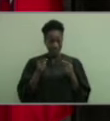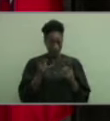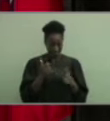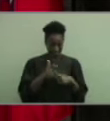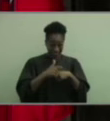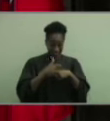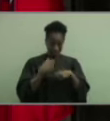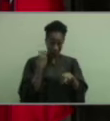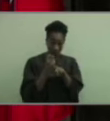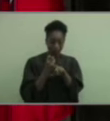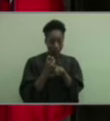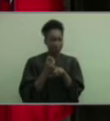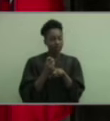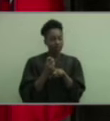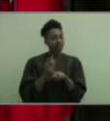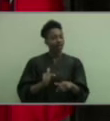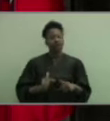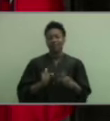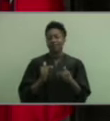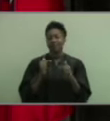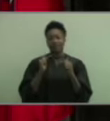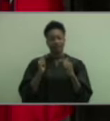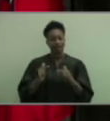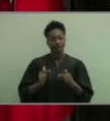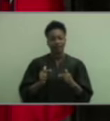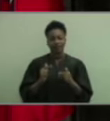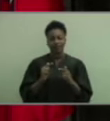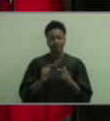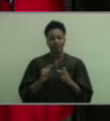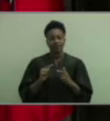is one of the greatest life lessons you could ask for.